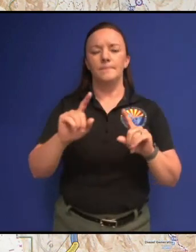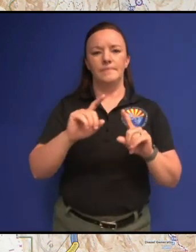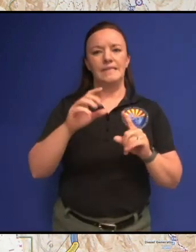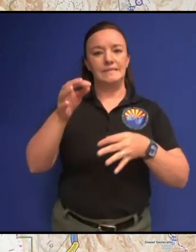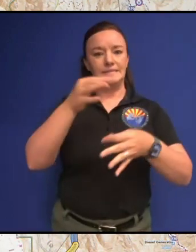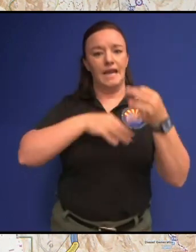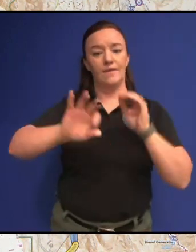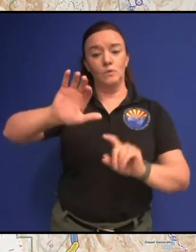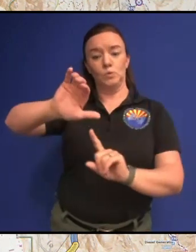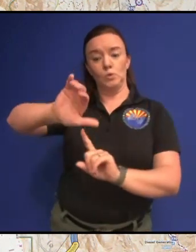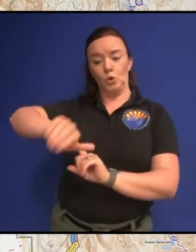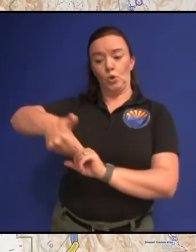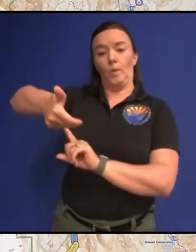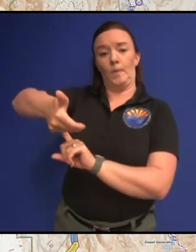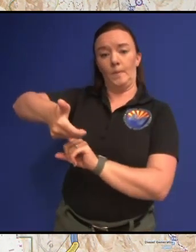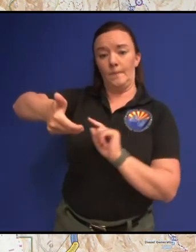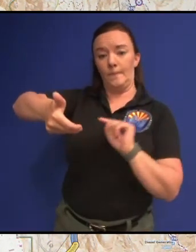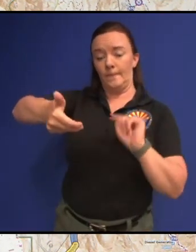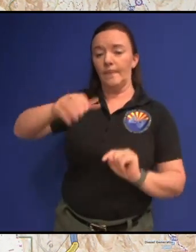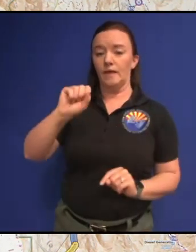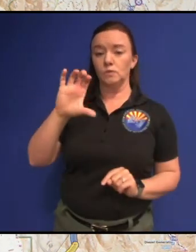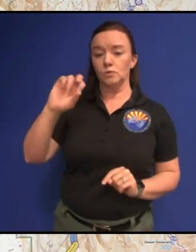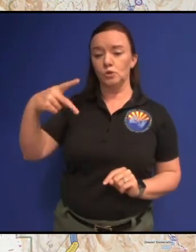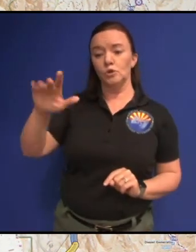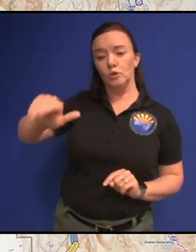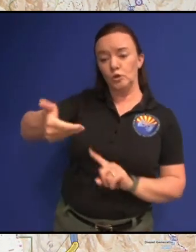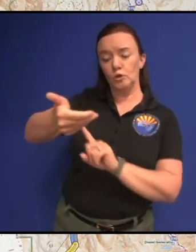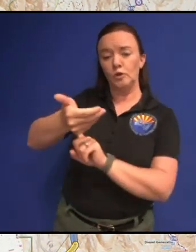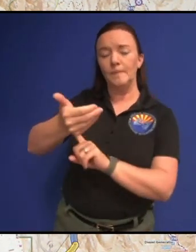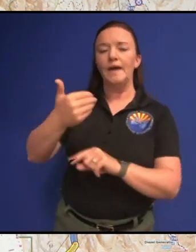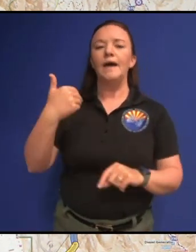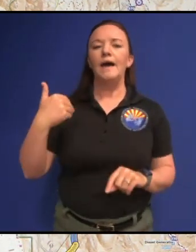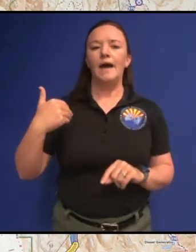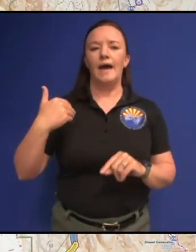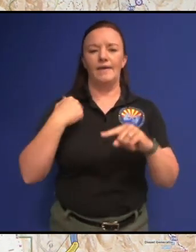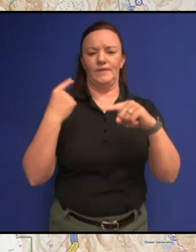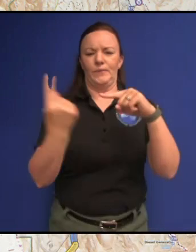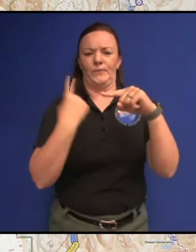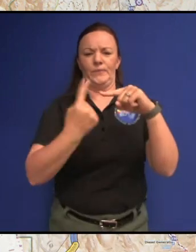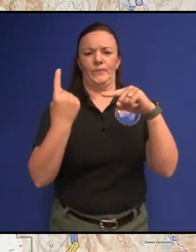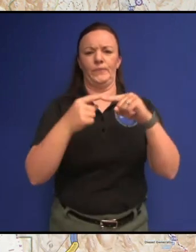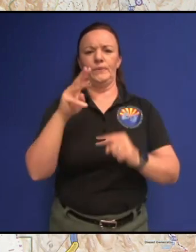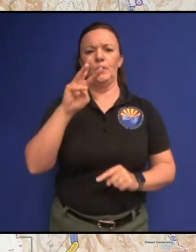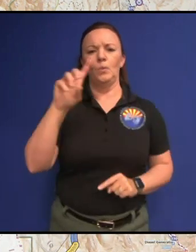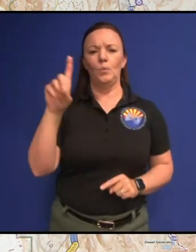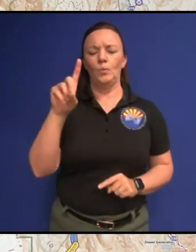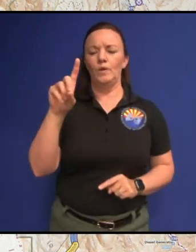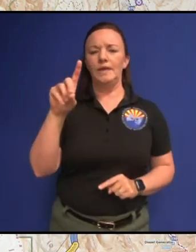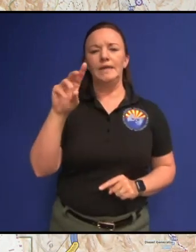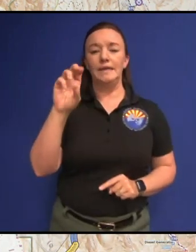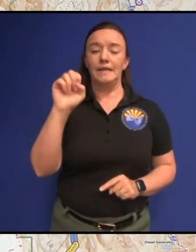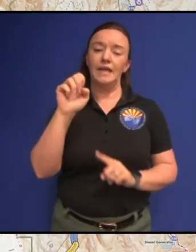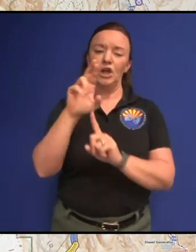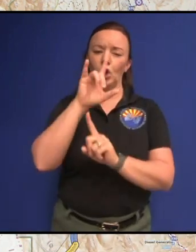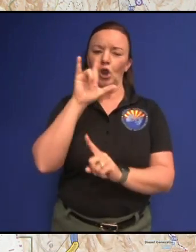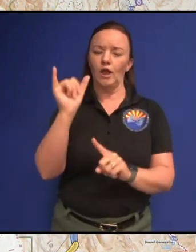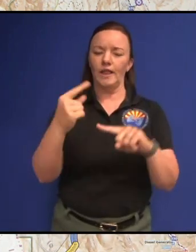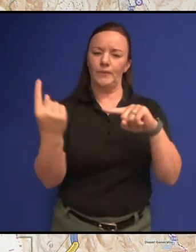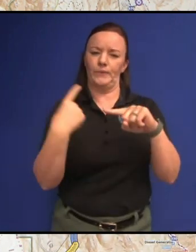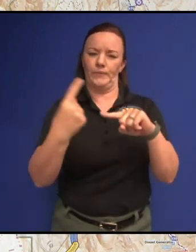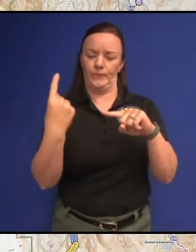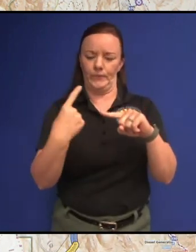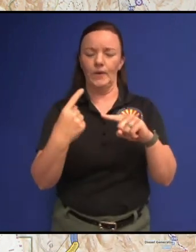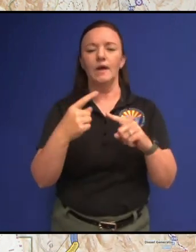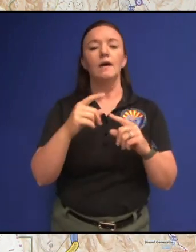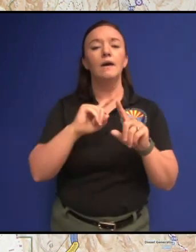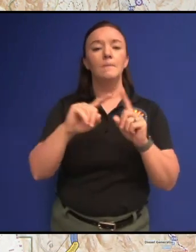on the end of them they have a weed eater that one that I think that'll paint the picture a weed eater that's made out of